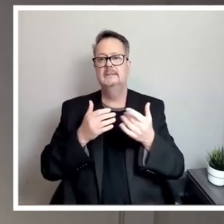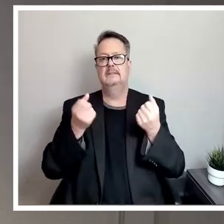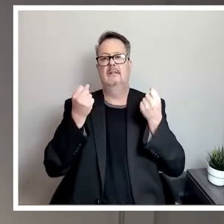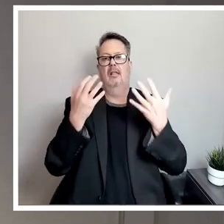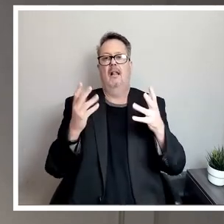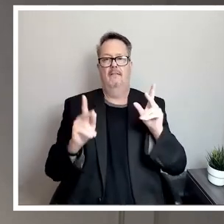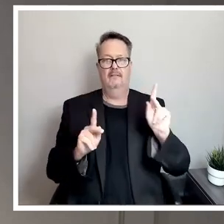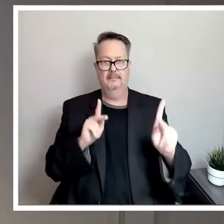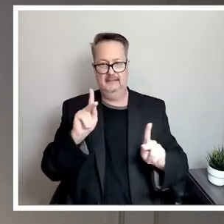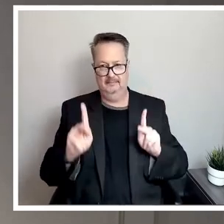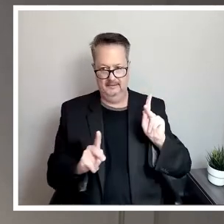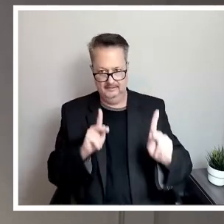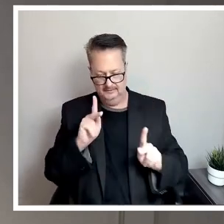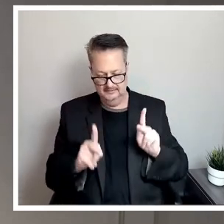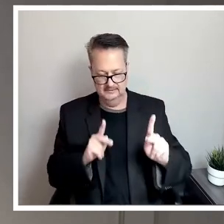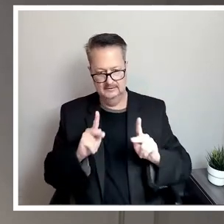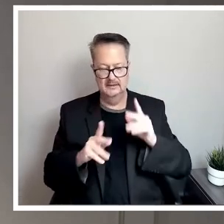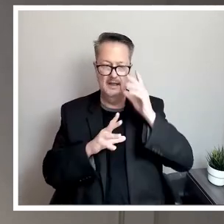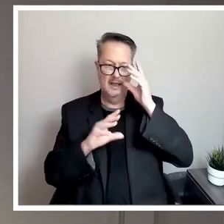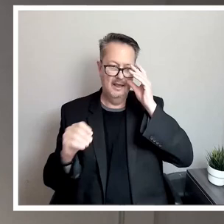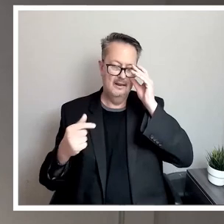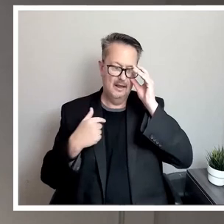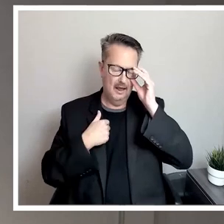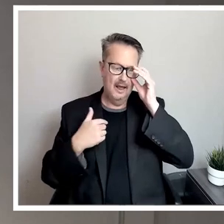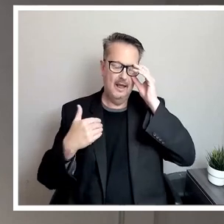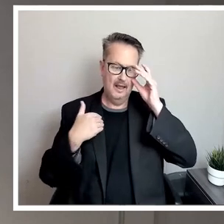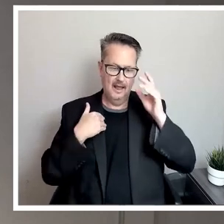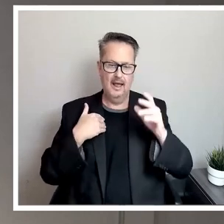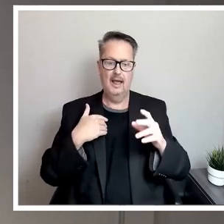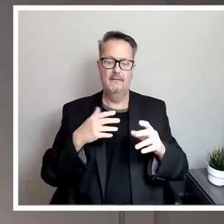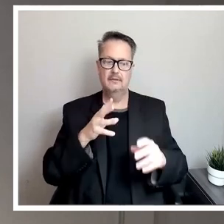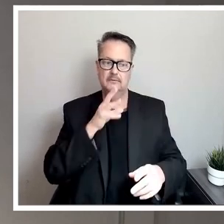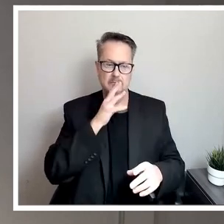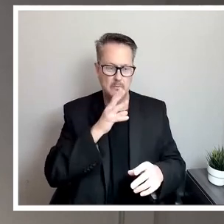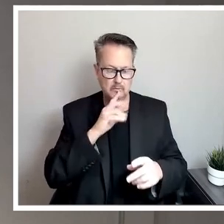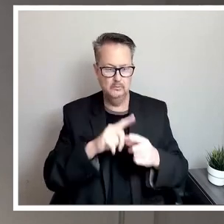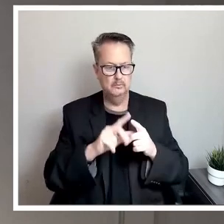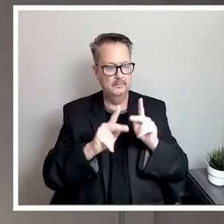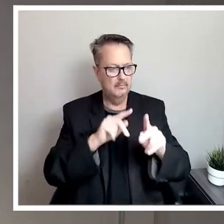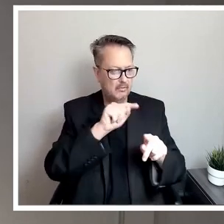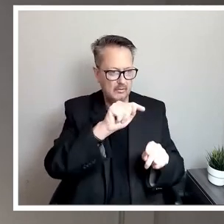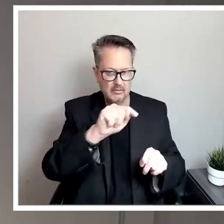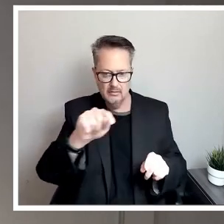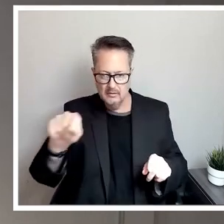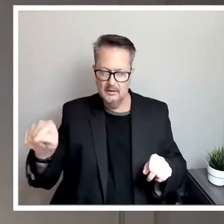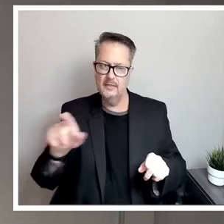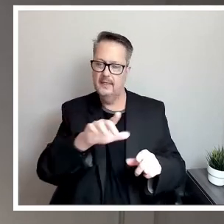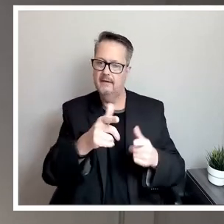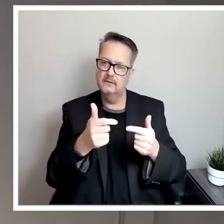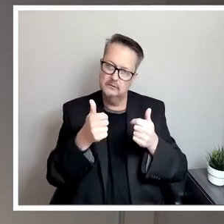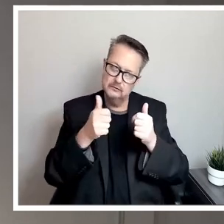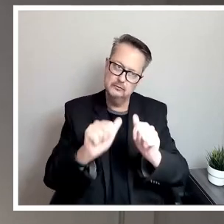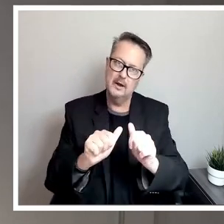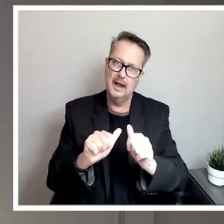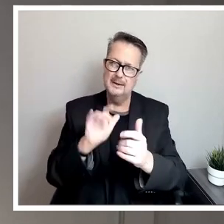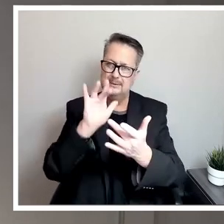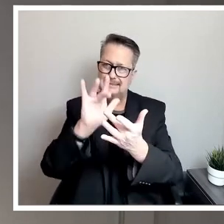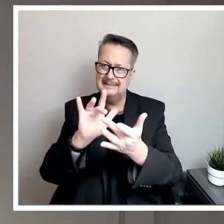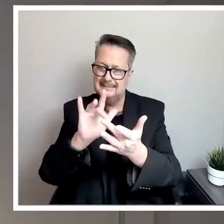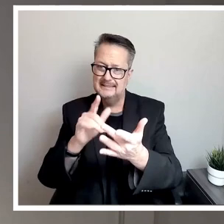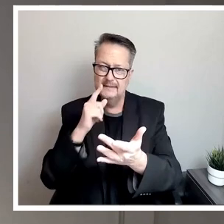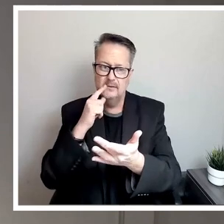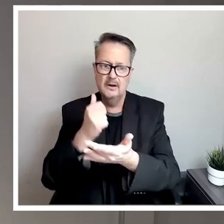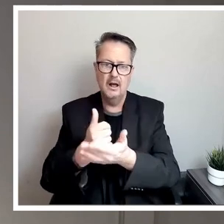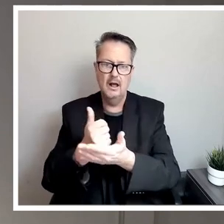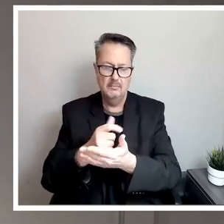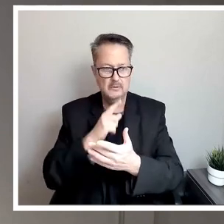And I have spoken to people, and they've tried to get some assistance. And it's really